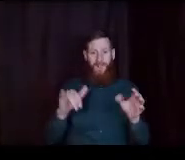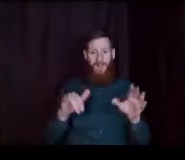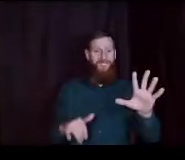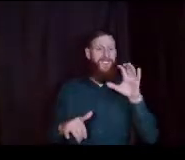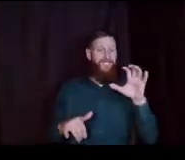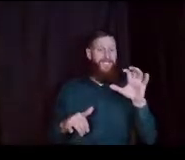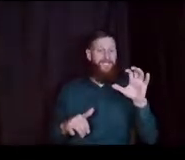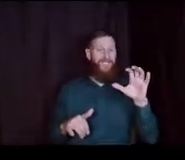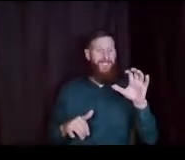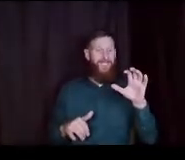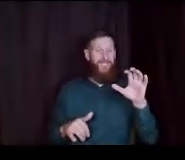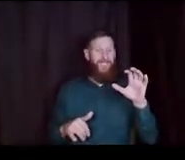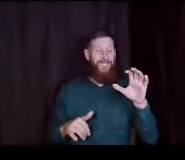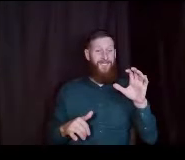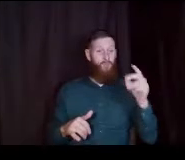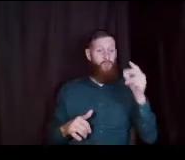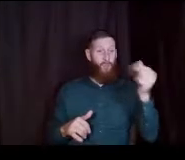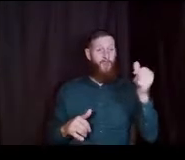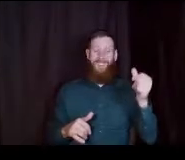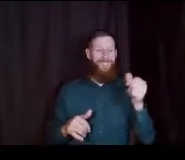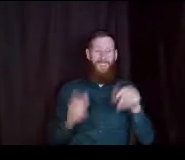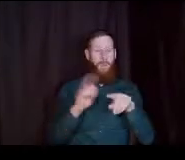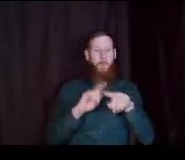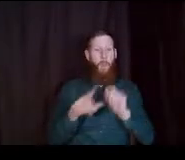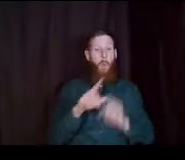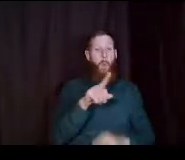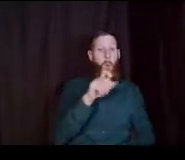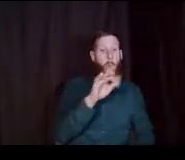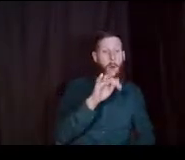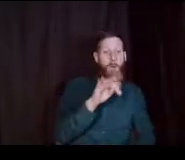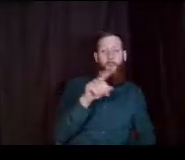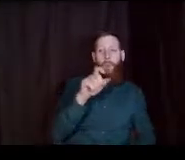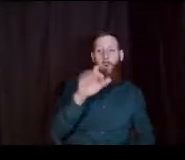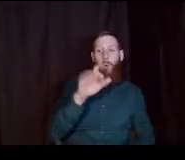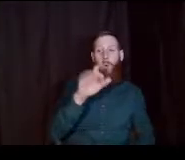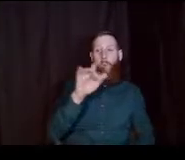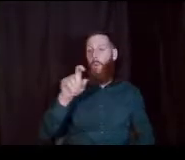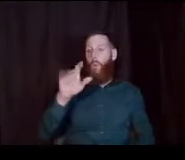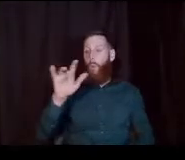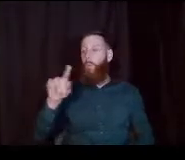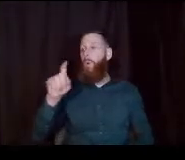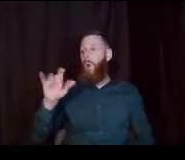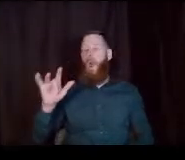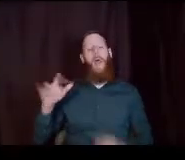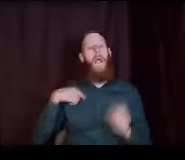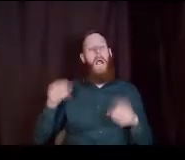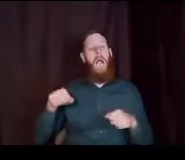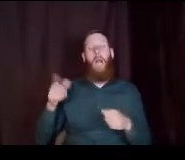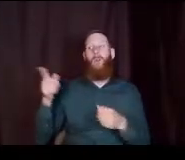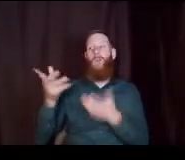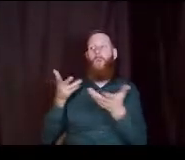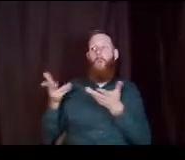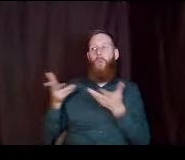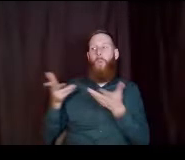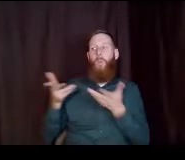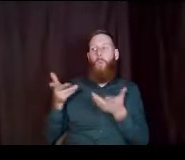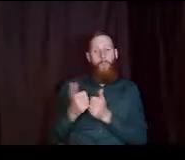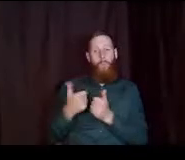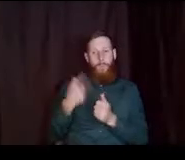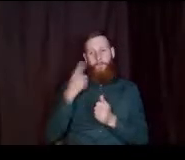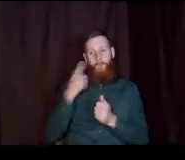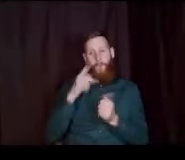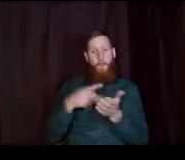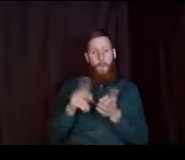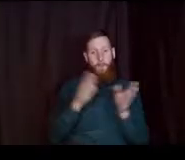but i could pay 125 no problem and so they worked with me through a payment plan all through the quarter so i could pay off my